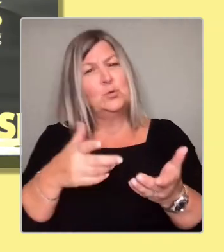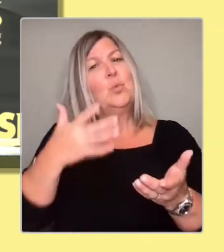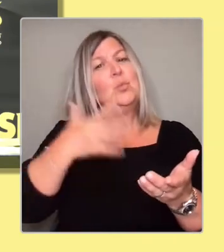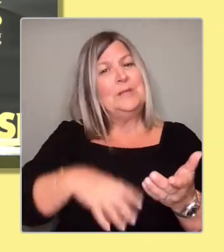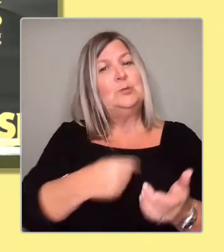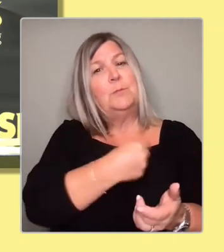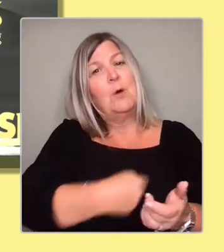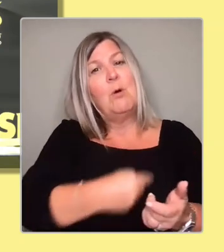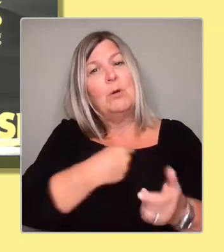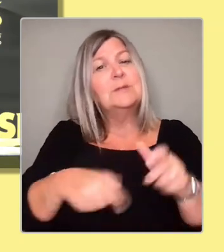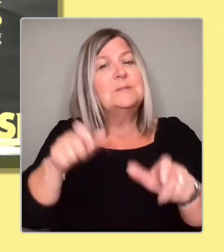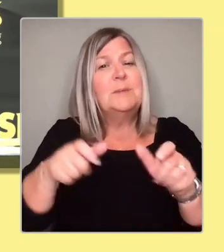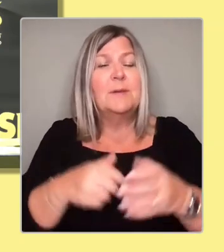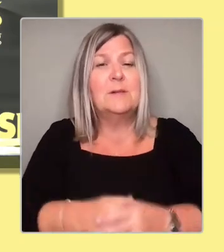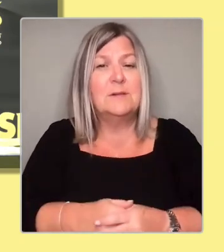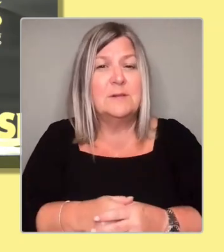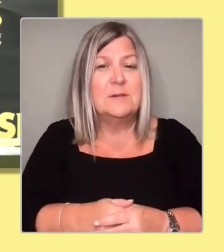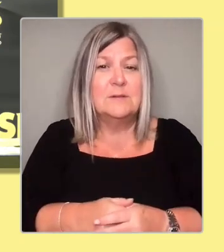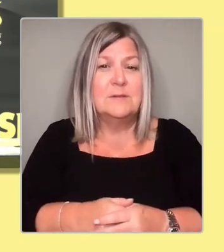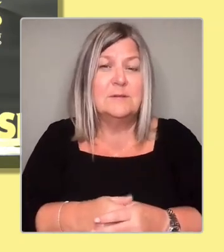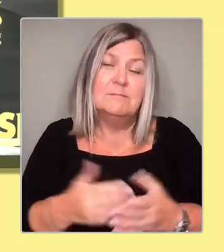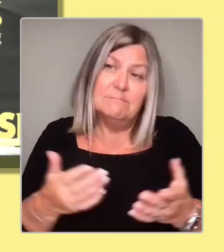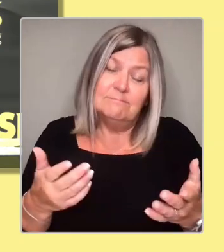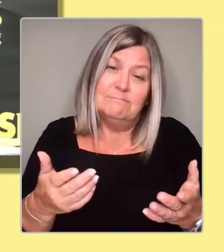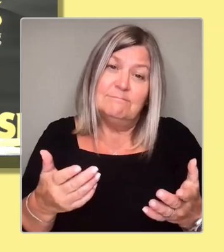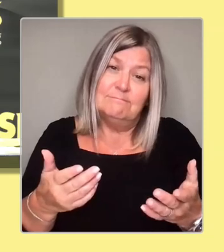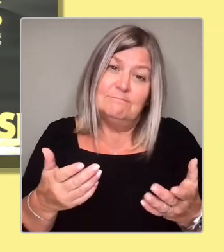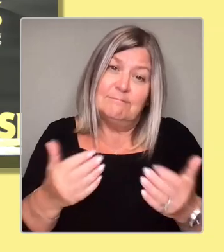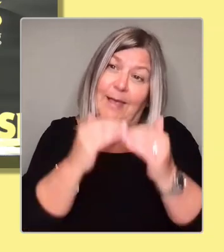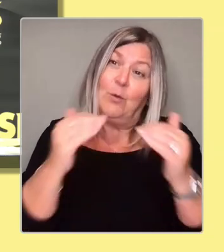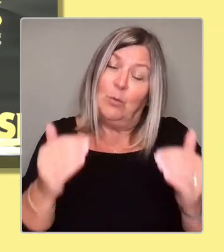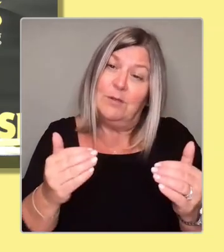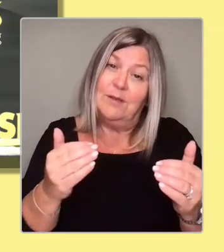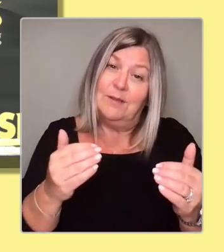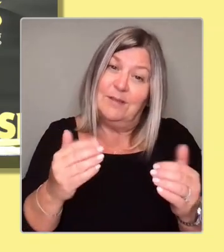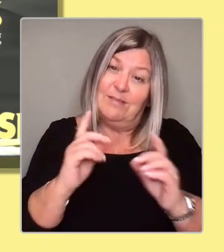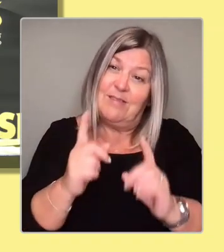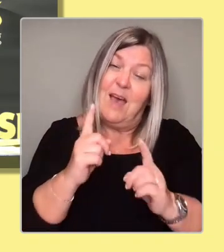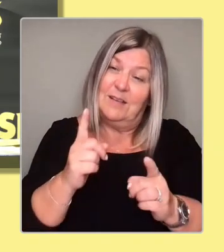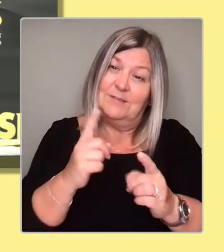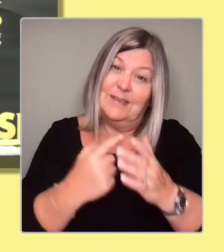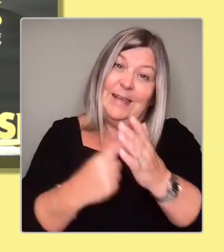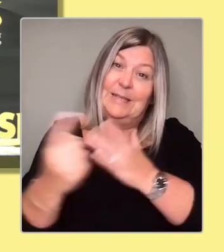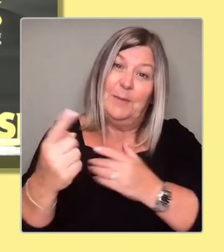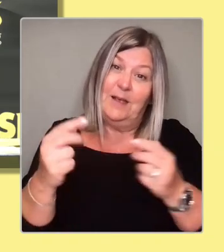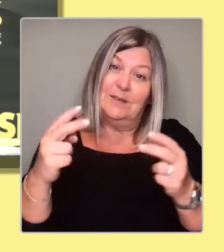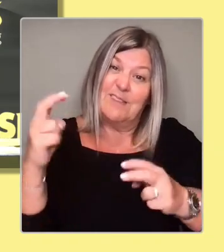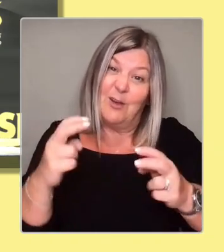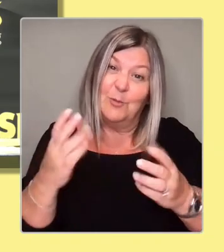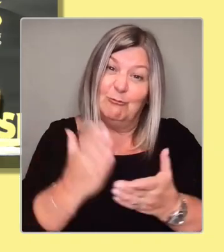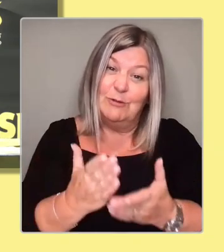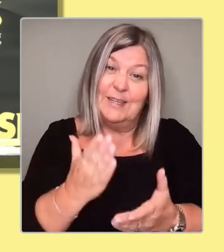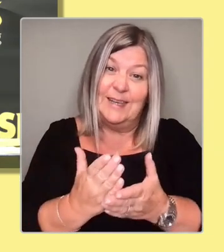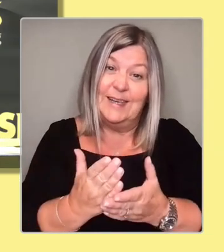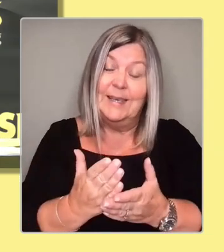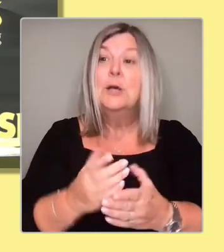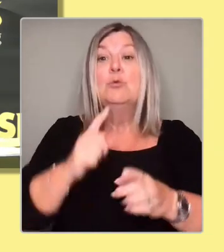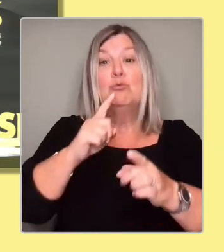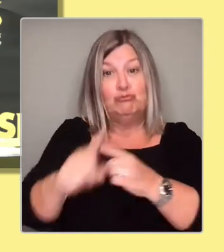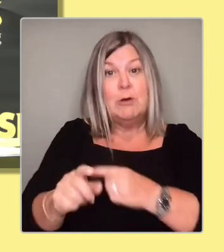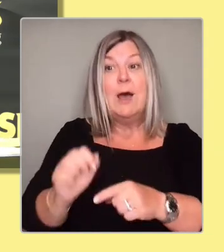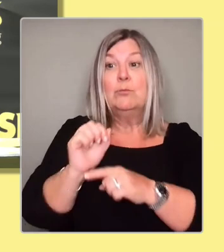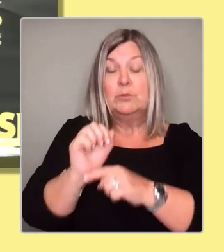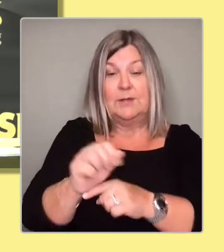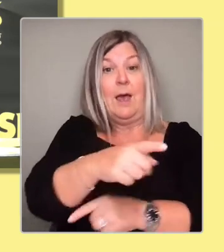independence as well, to say we can do so much under the evolution, and we'll protect you as much as we possibly can. But then look what we could do